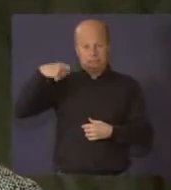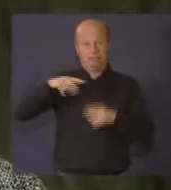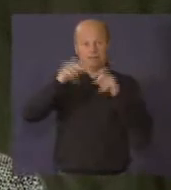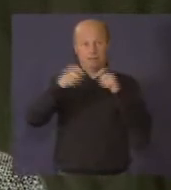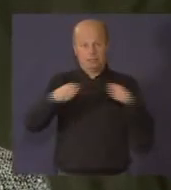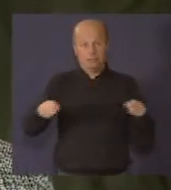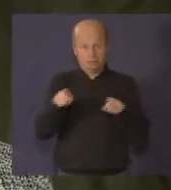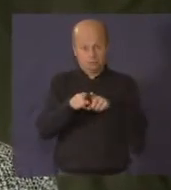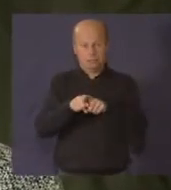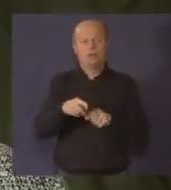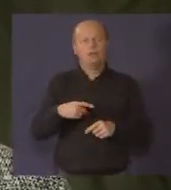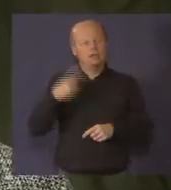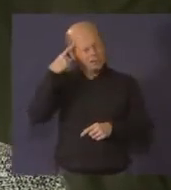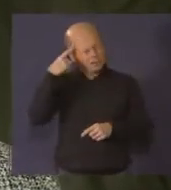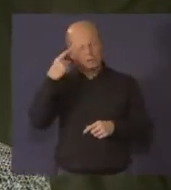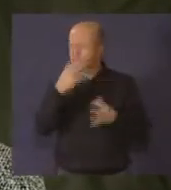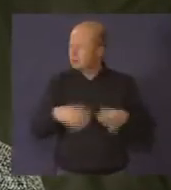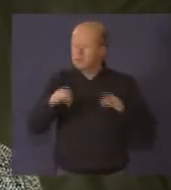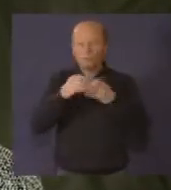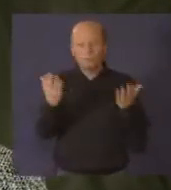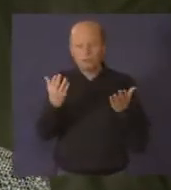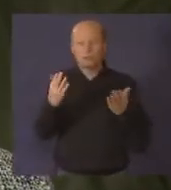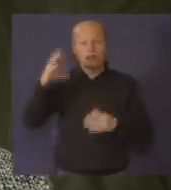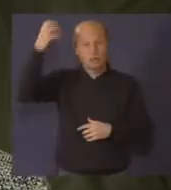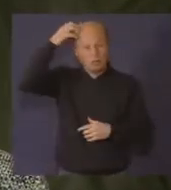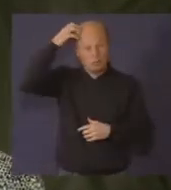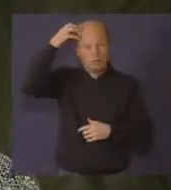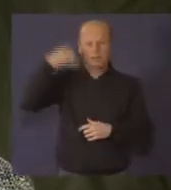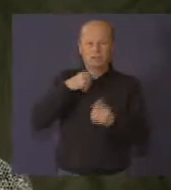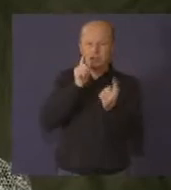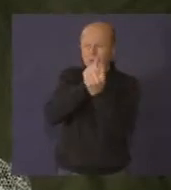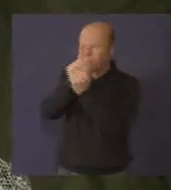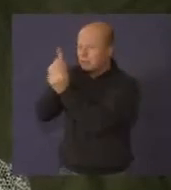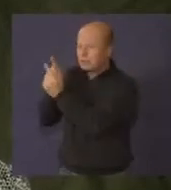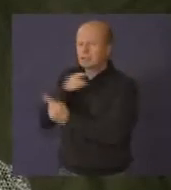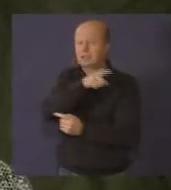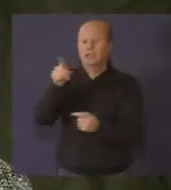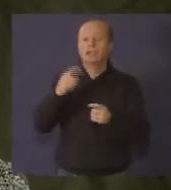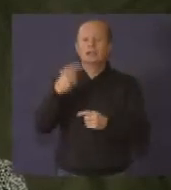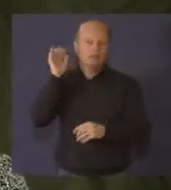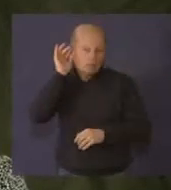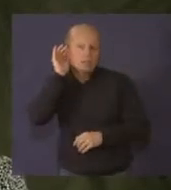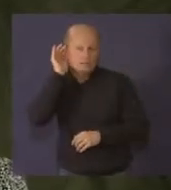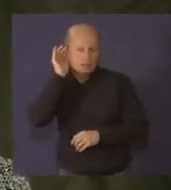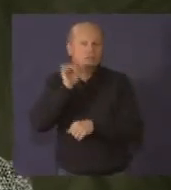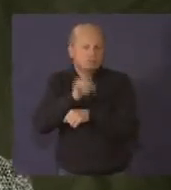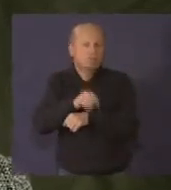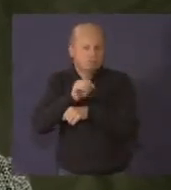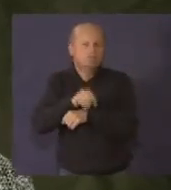Association. I believe it's very important that authorities and others believe you when you tell them.